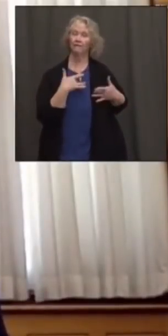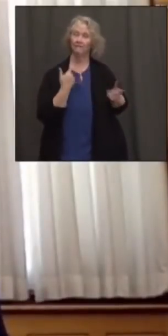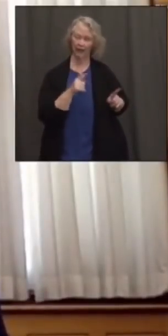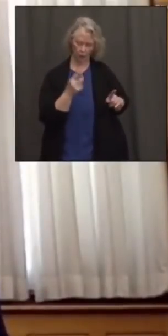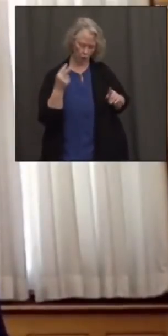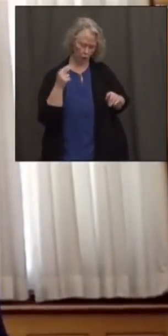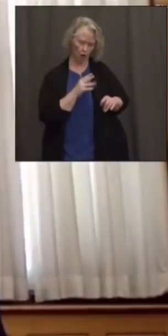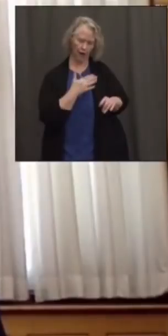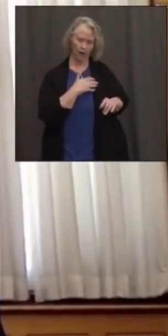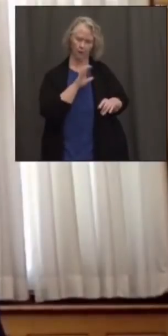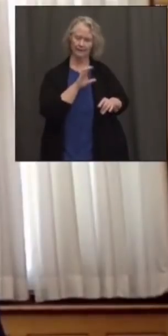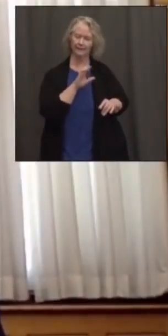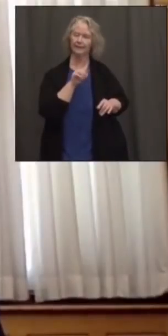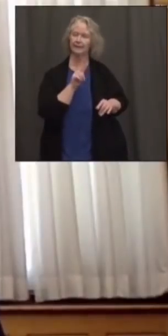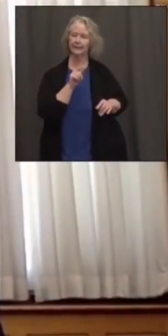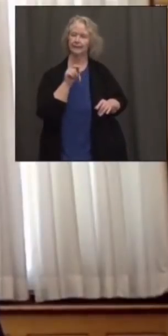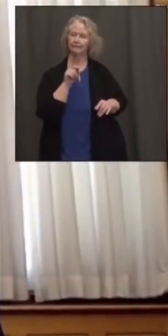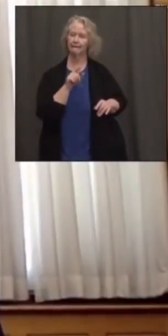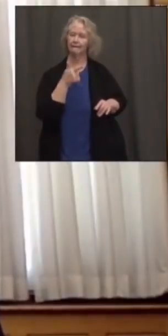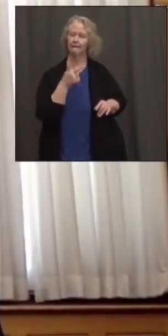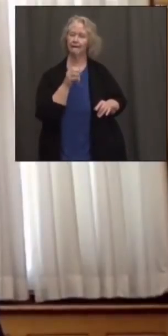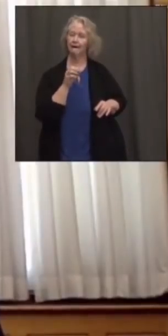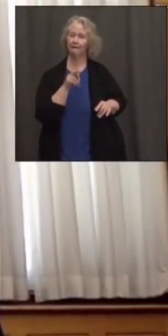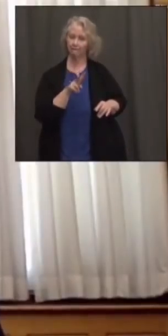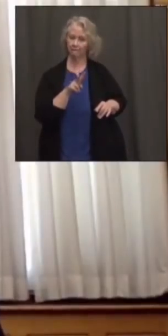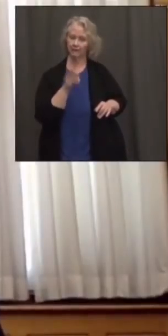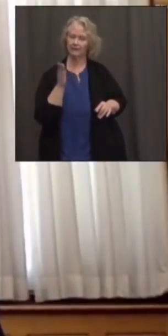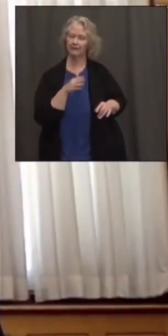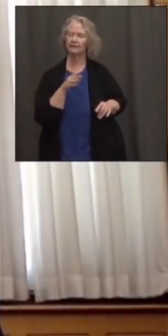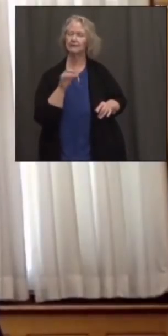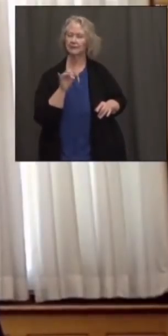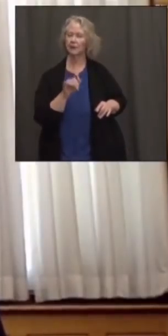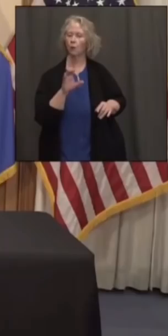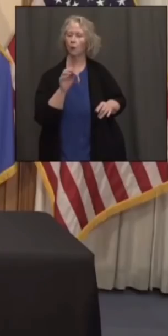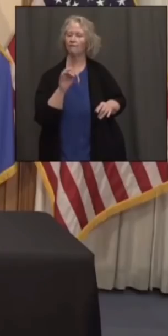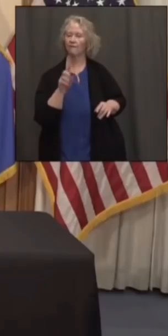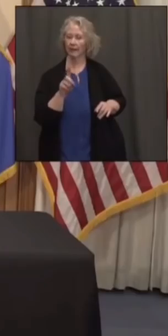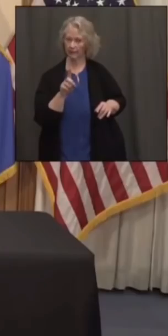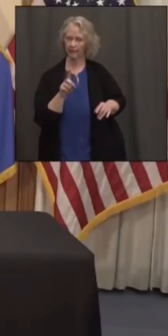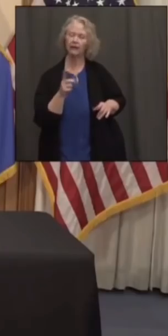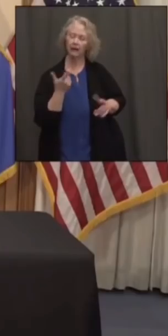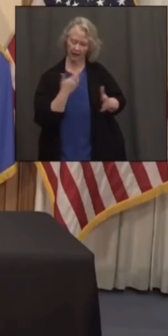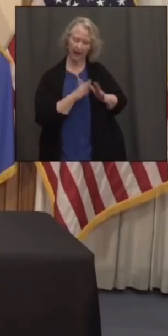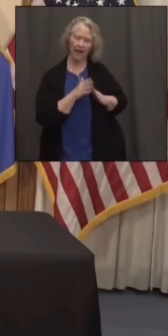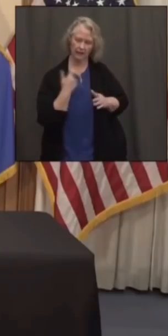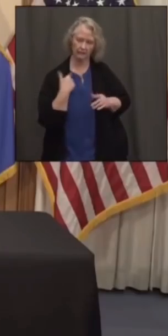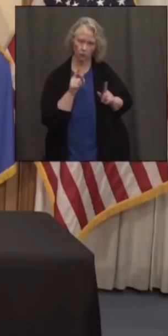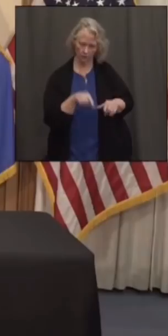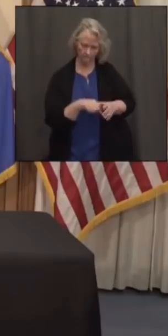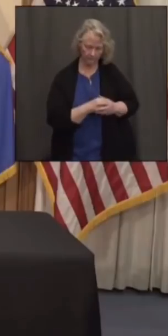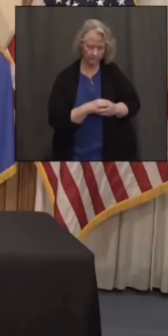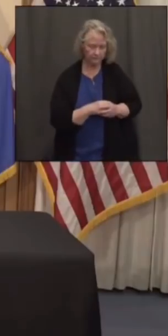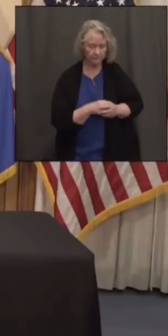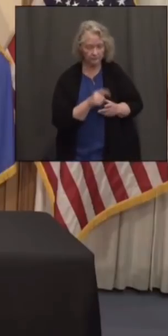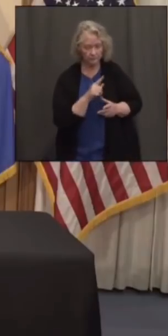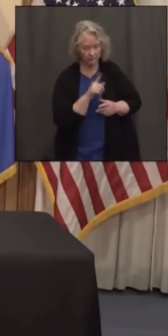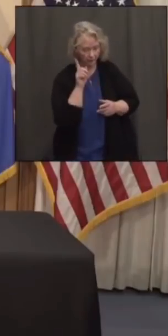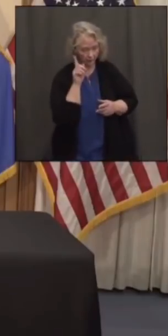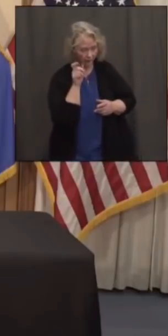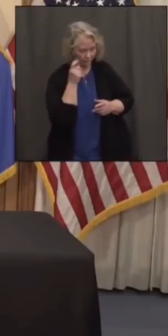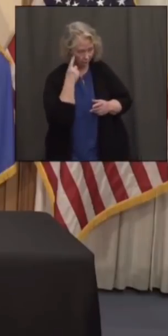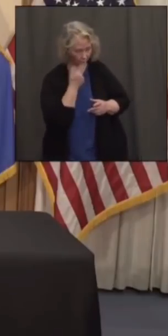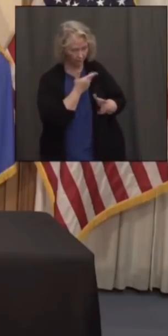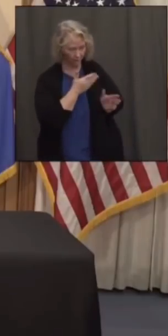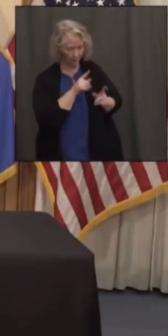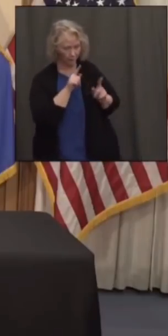our ct.gov COVID vaccine website where you can request a van. And finally, governor, do you plan on going out